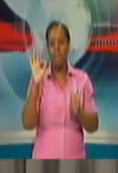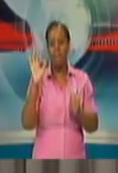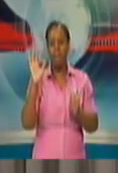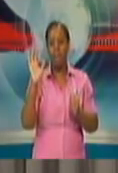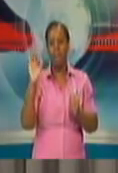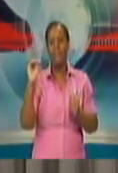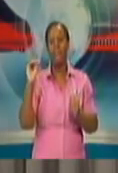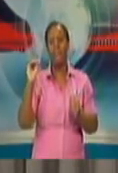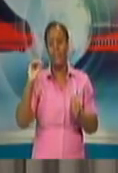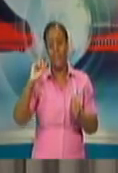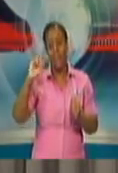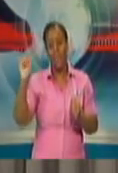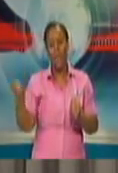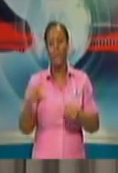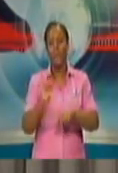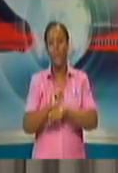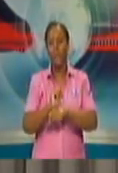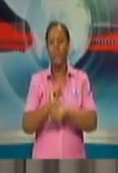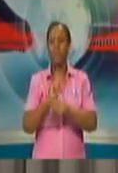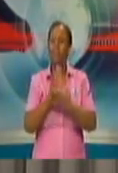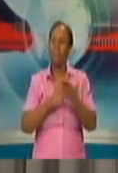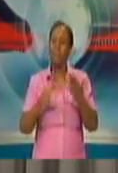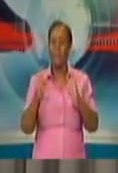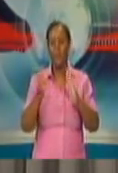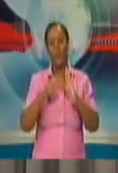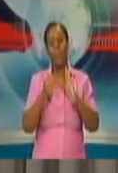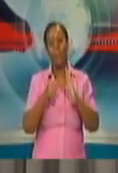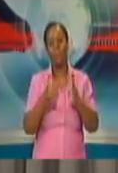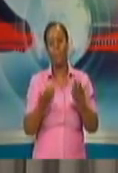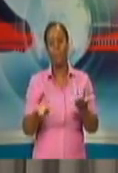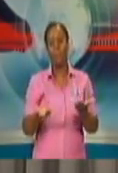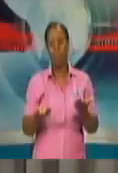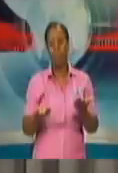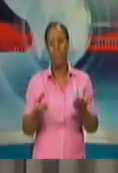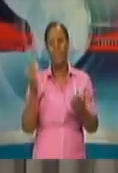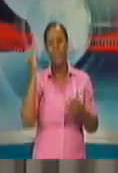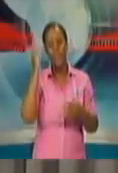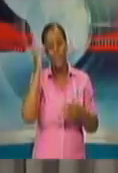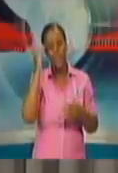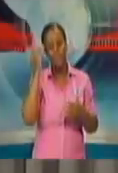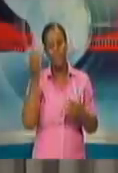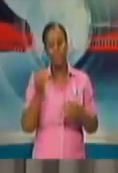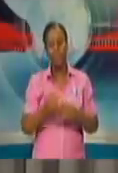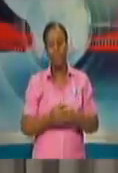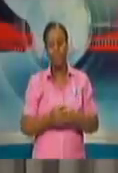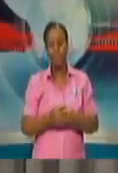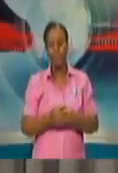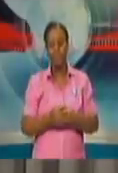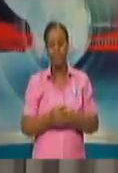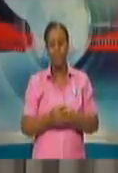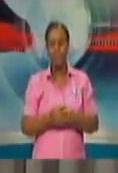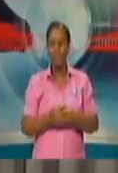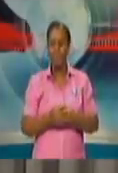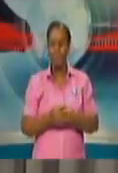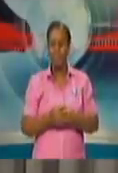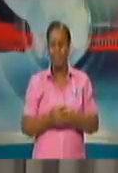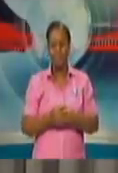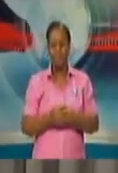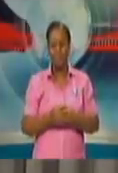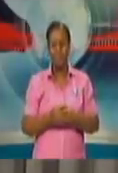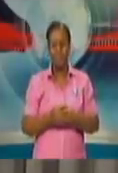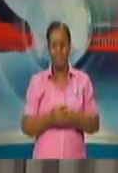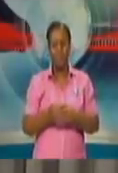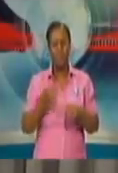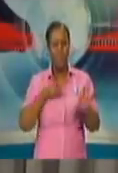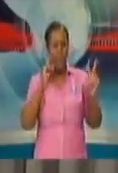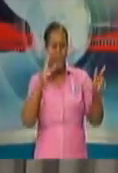remind you that many of these MSMEs are back into employment, and I say so because I looked at the CSO's figures, and I looked